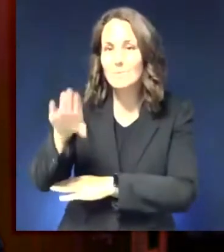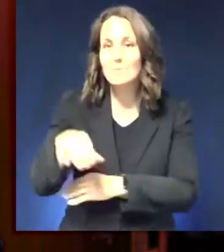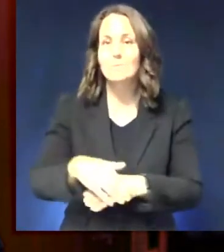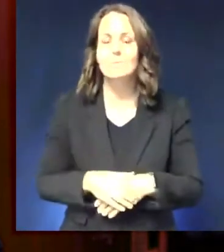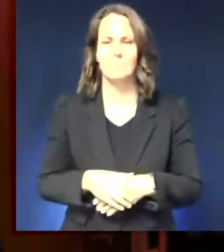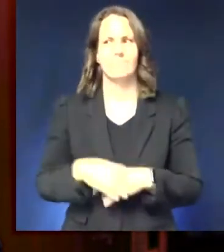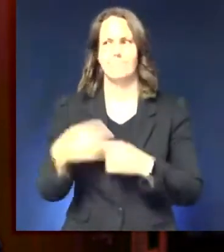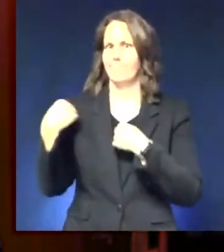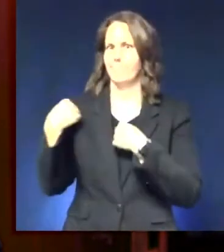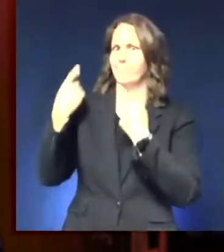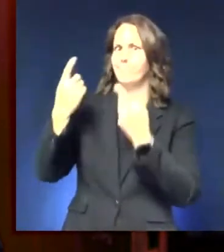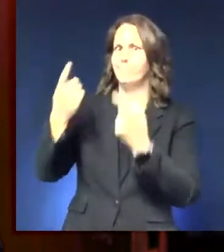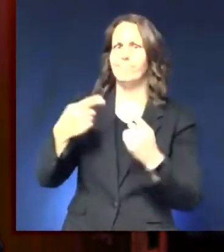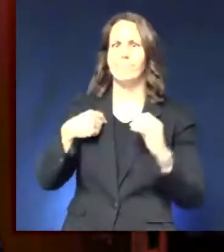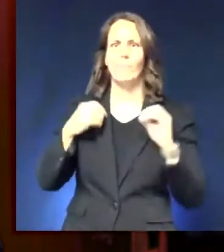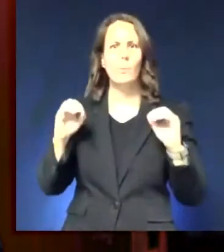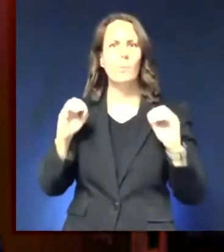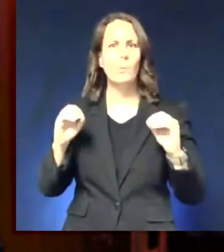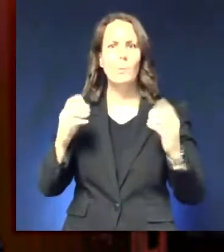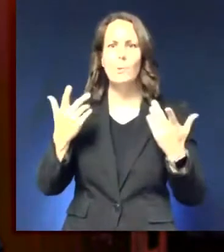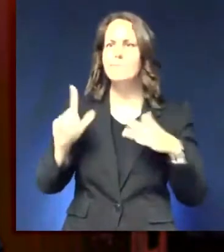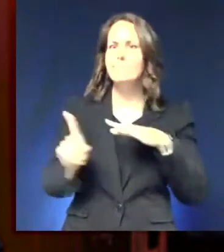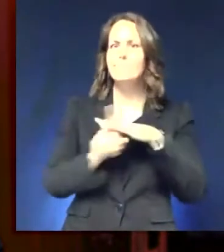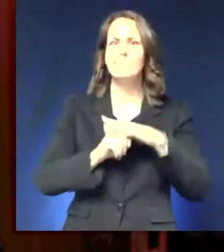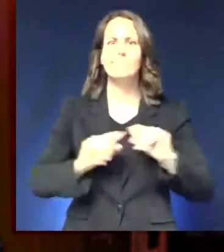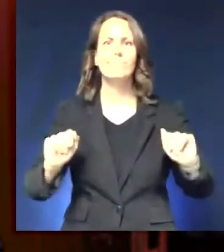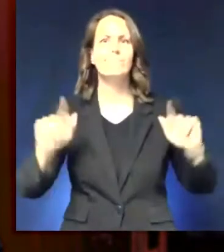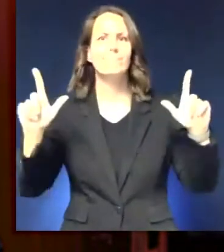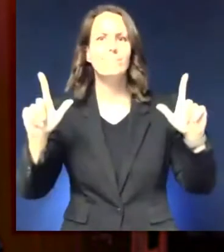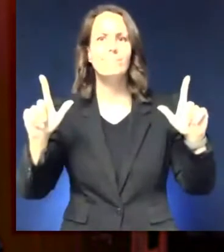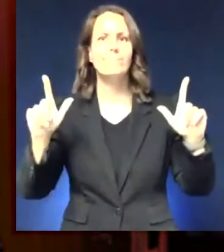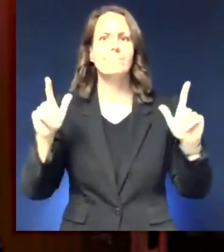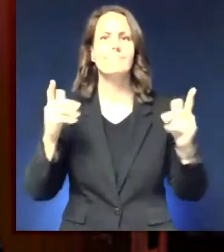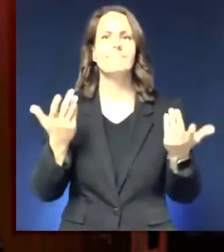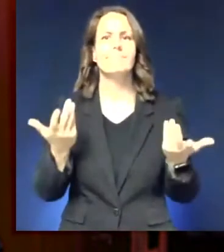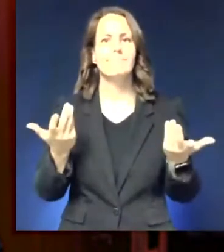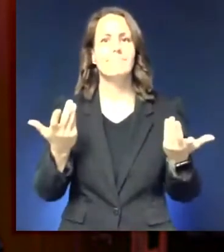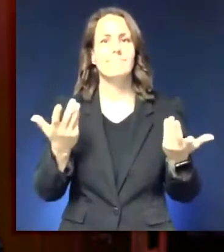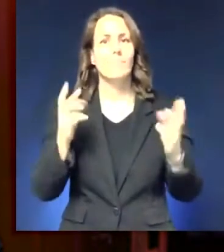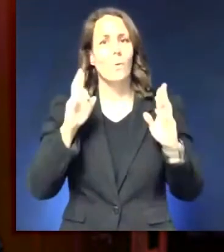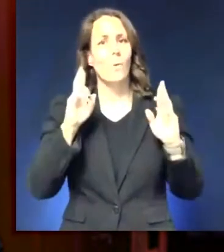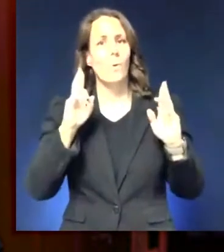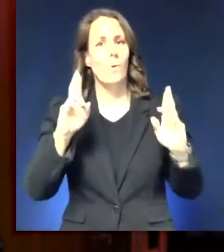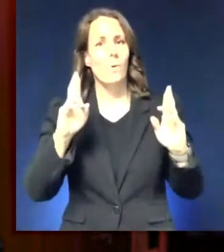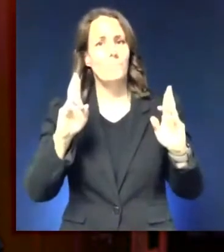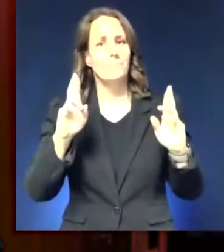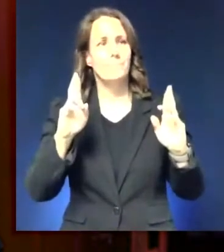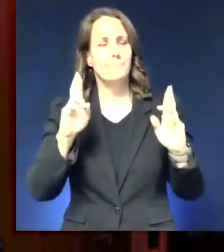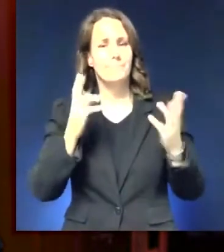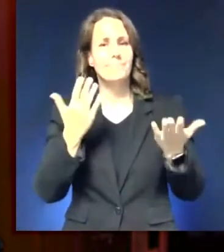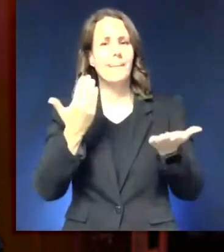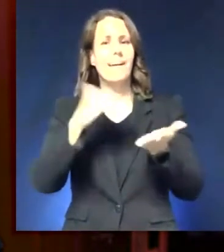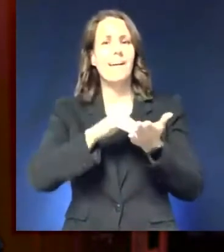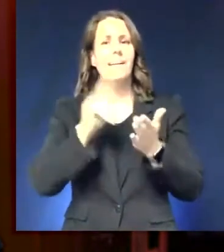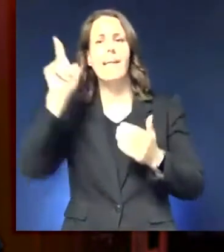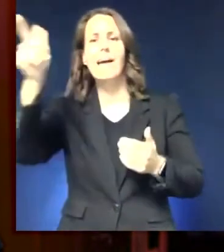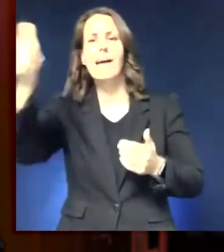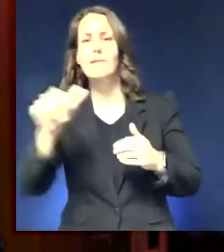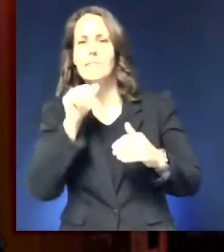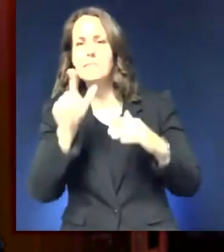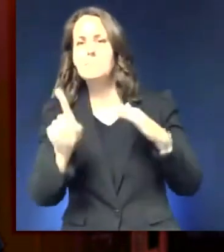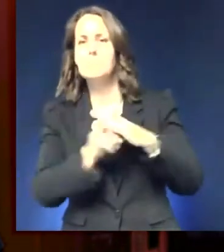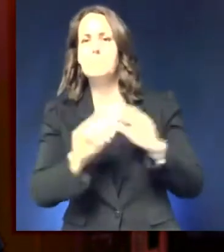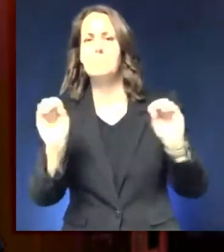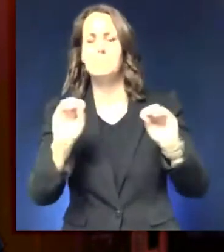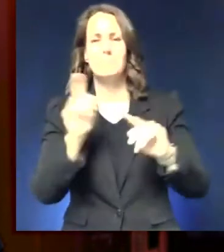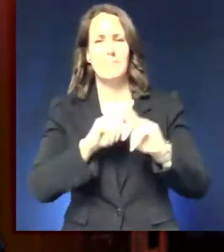hoped we wouldn't be back. But unfortunately, we are back again today because we are seeing a concerning steady increase in COVID